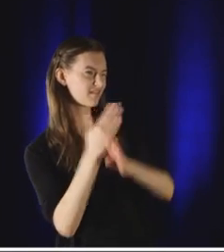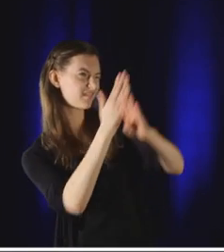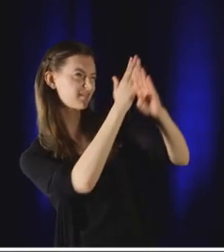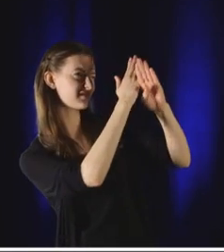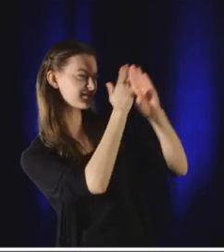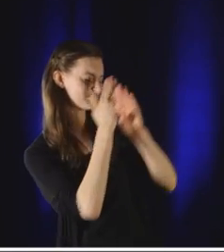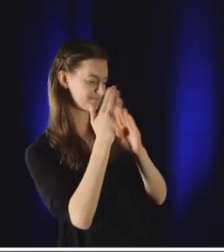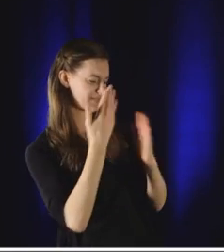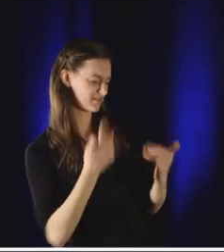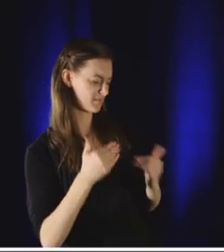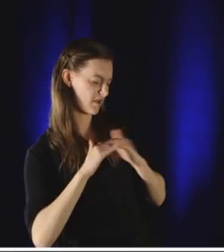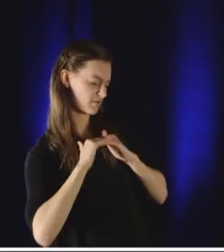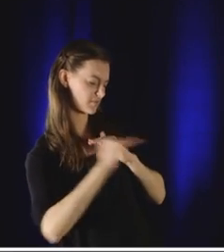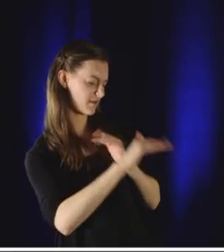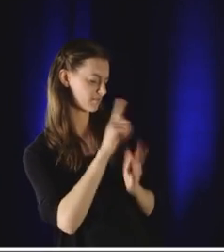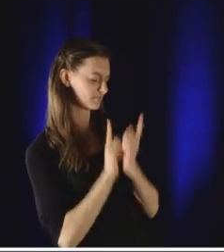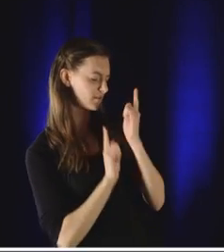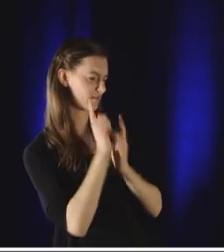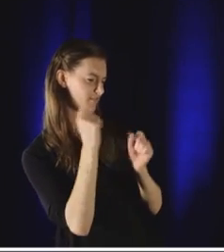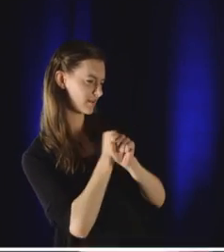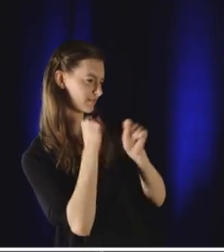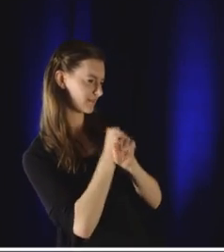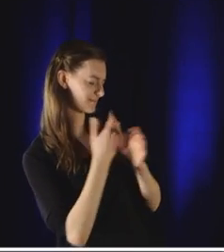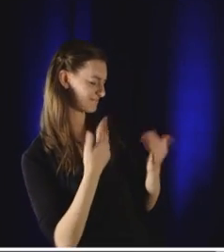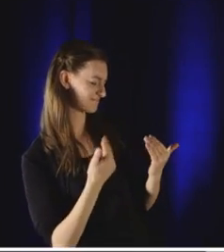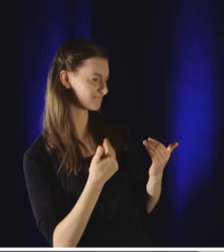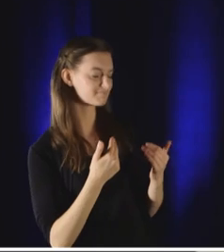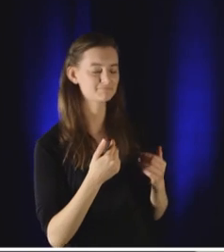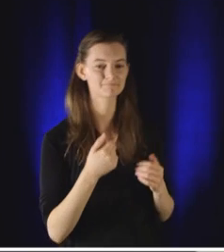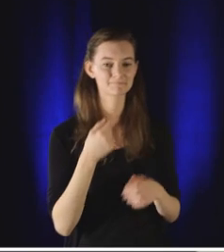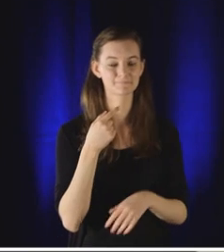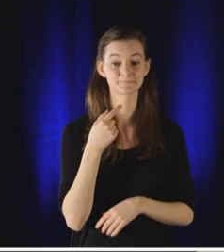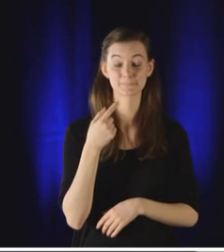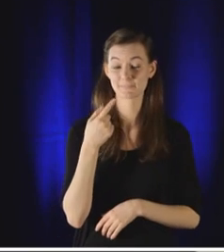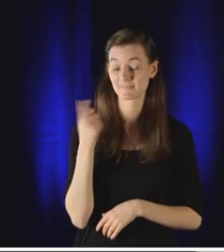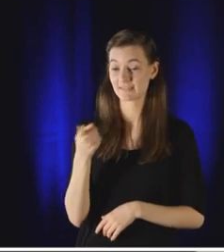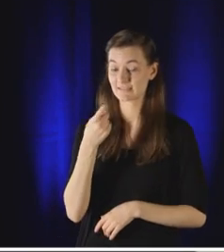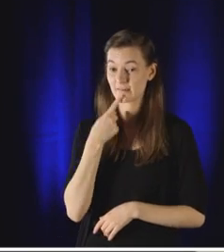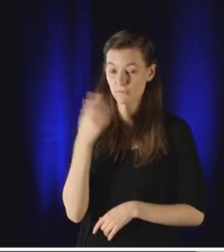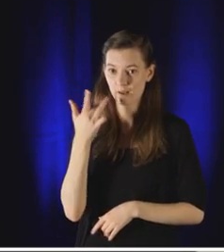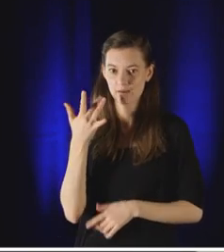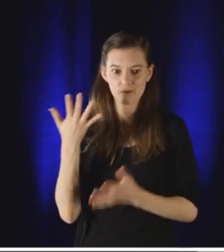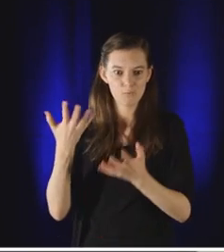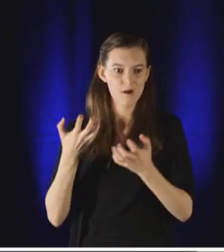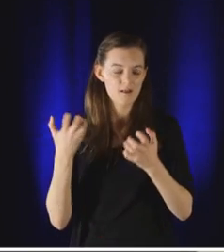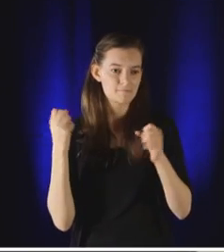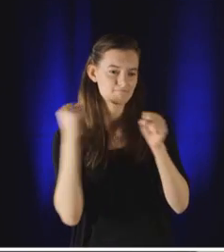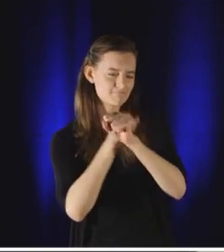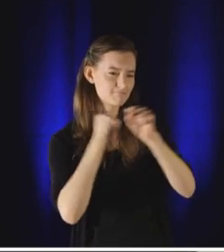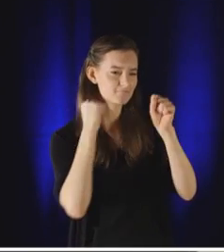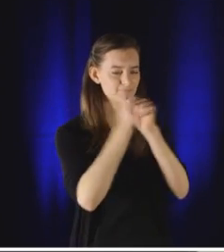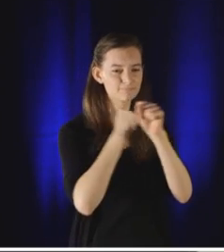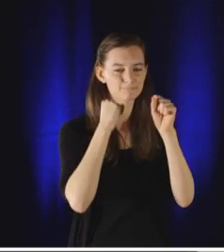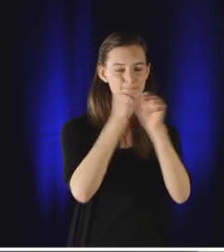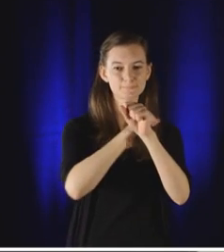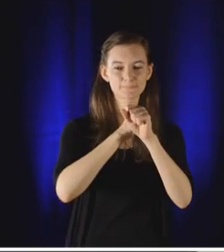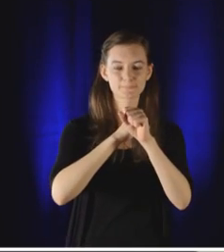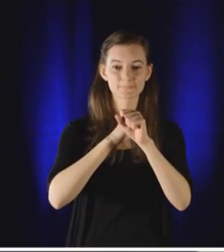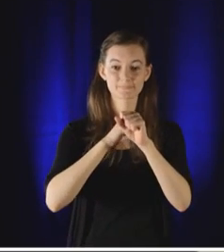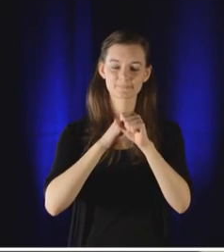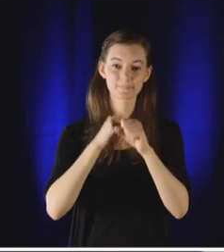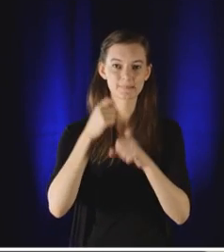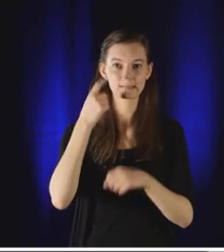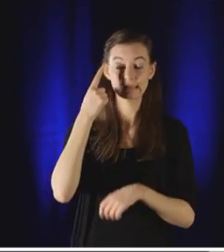is that all you can do? Is the U.S. and its allies unable to come down to the ground? They said that because they want to fight.